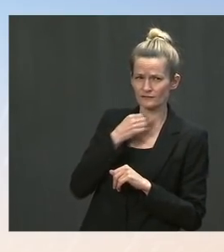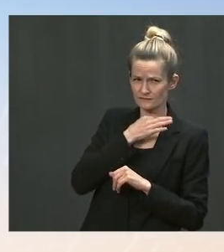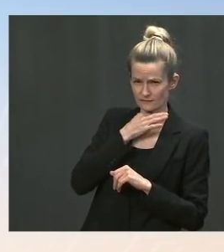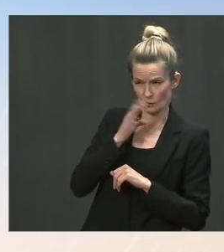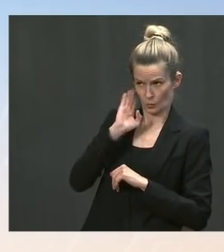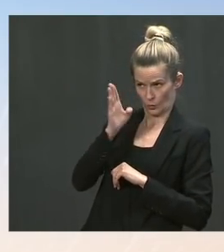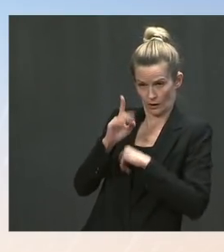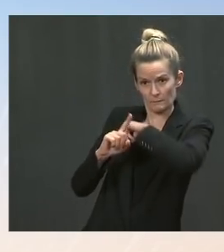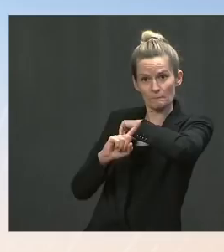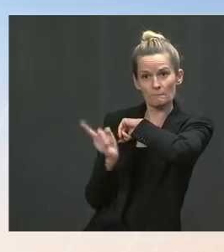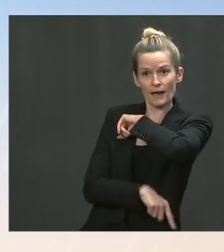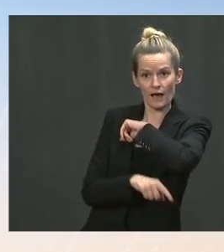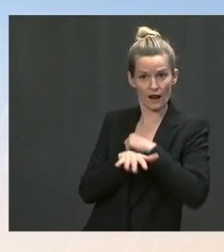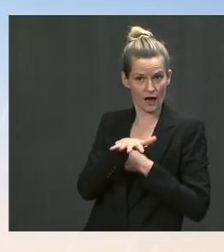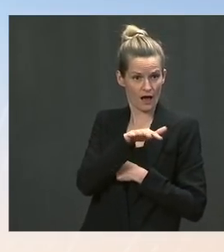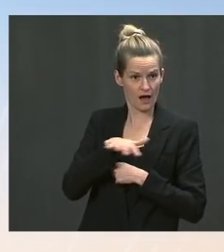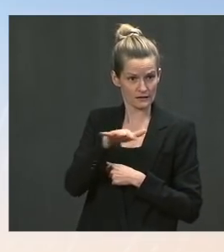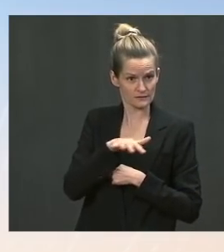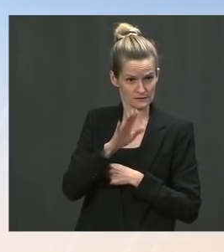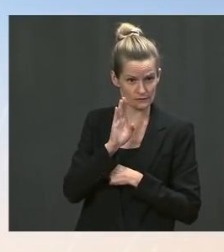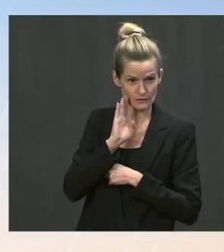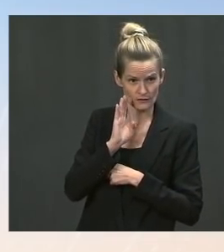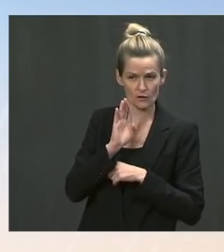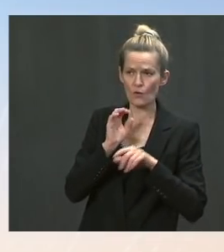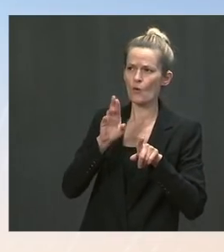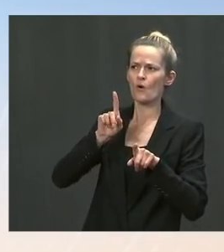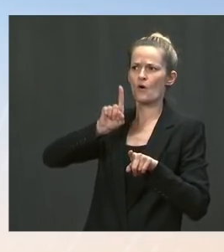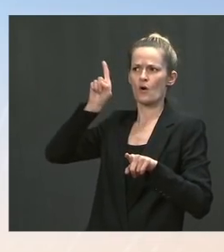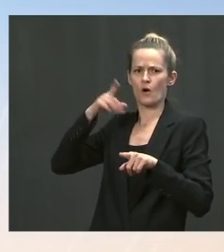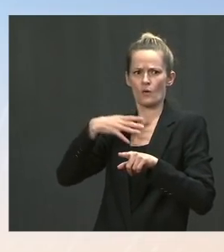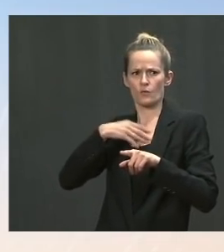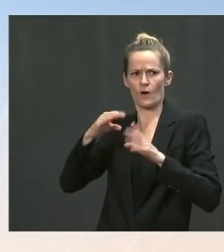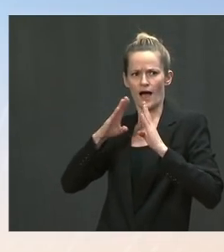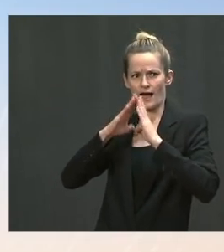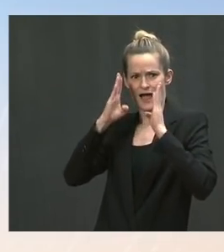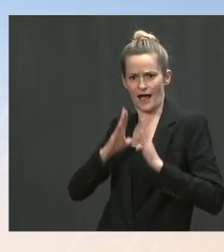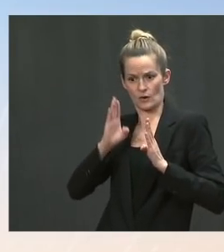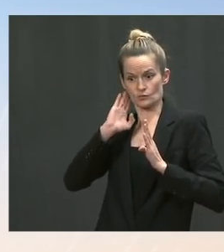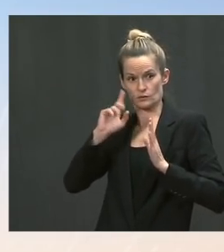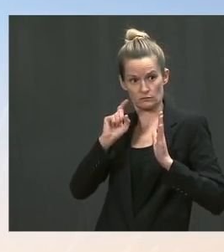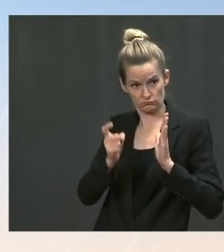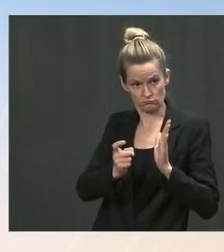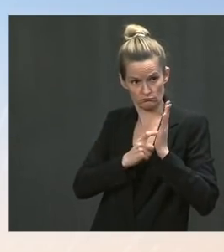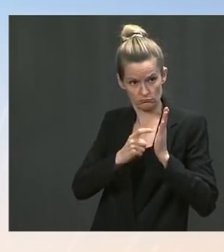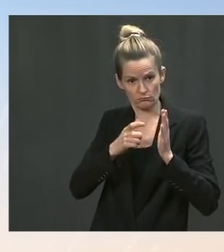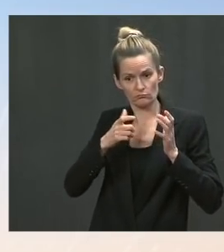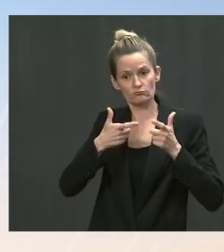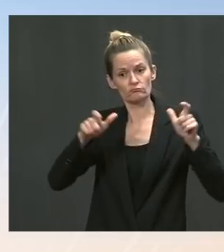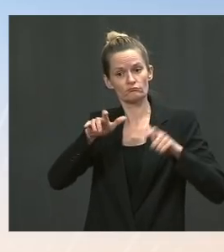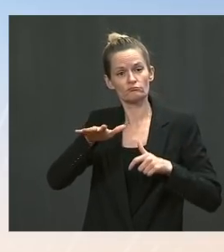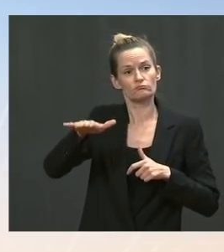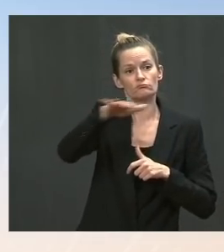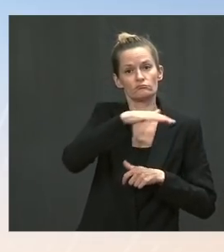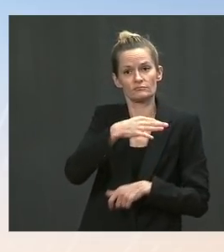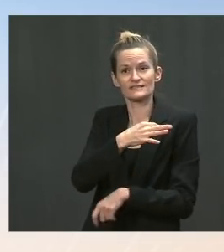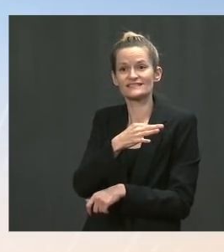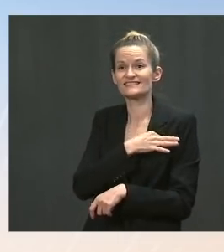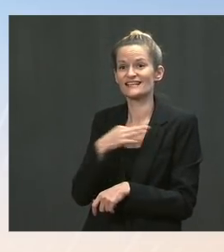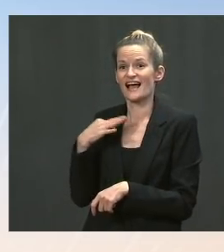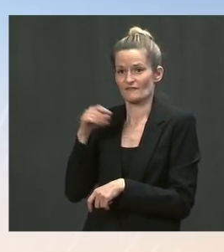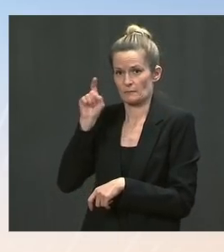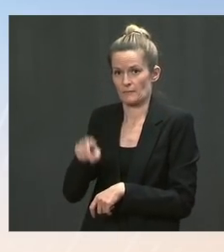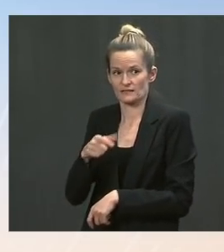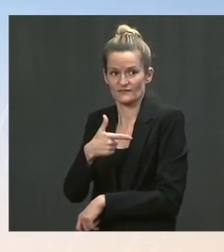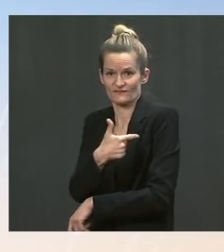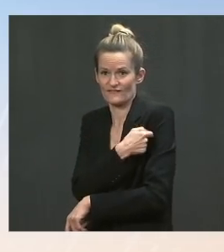all nursing home workers nationwide or for people flying on domestic airlines, you know, to say that the foreign component is still in the works? But